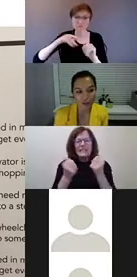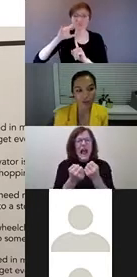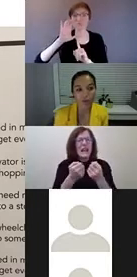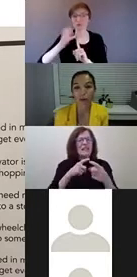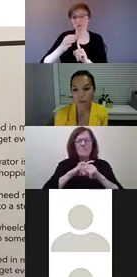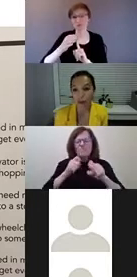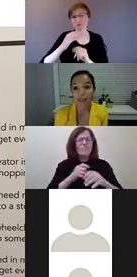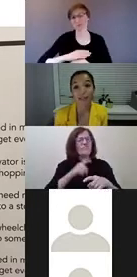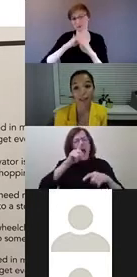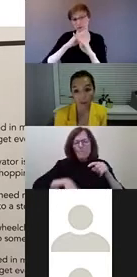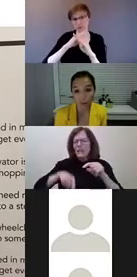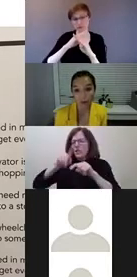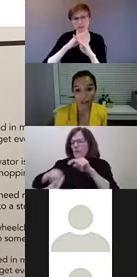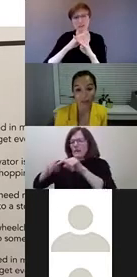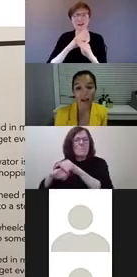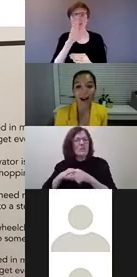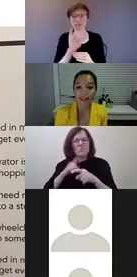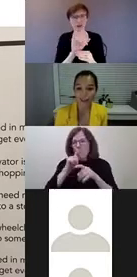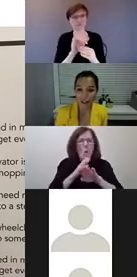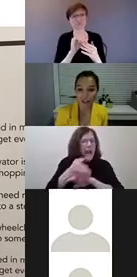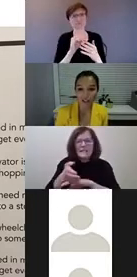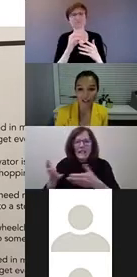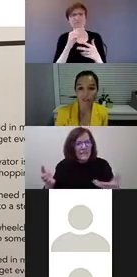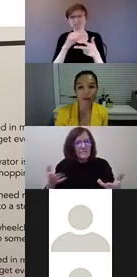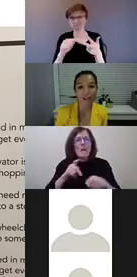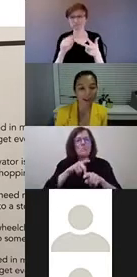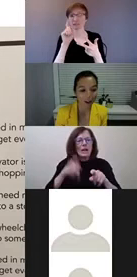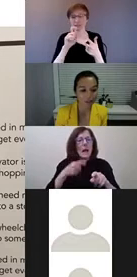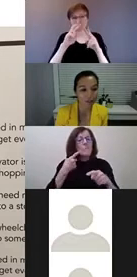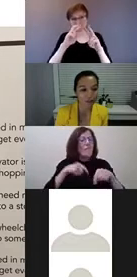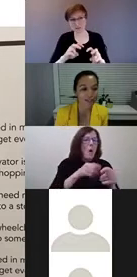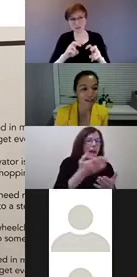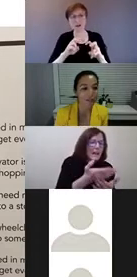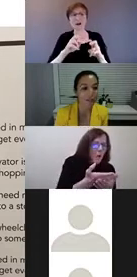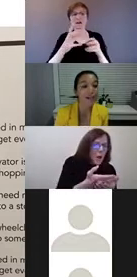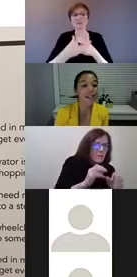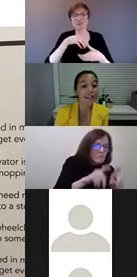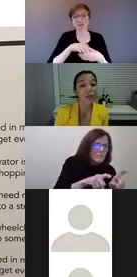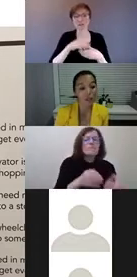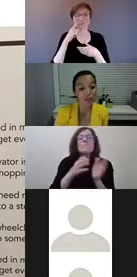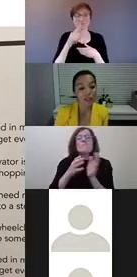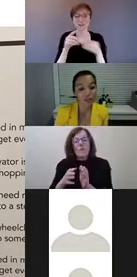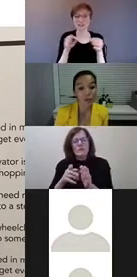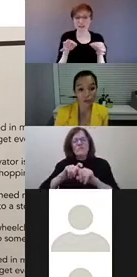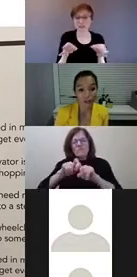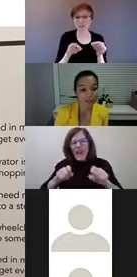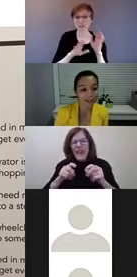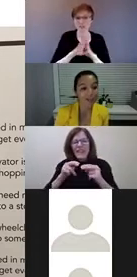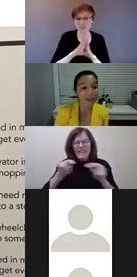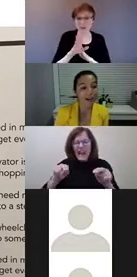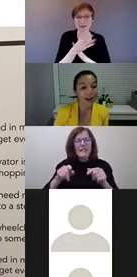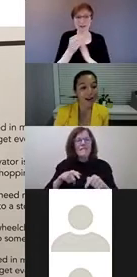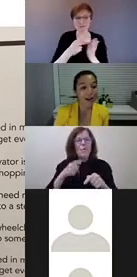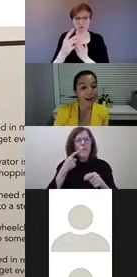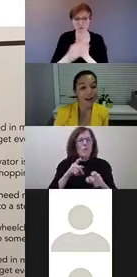language to inform policies and programs at the educational level, at the health services level that consider this notion of rights.